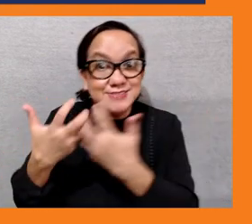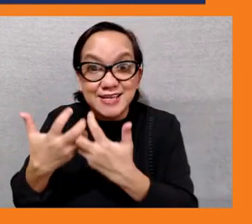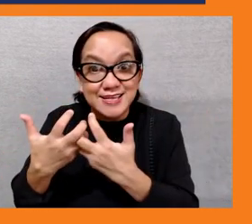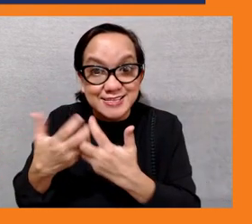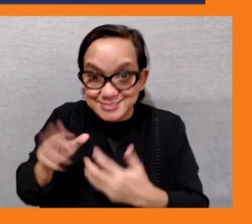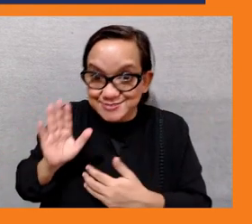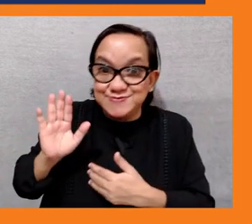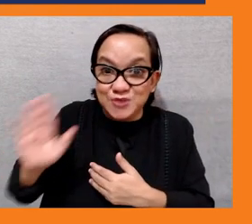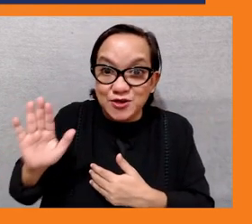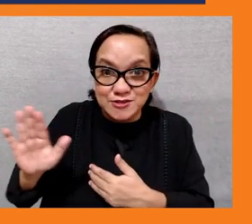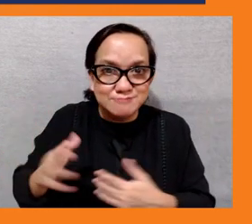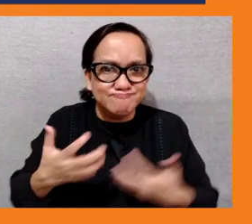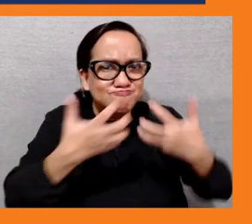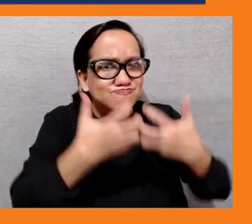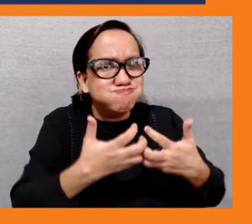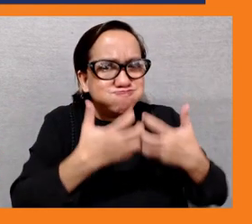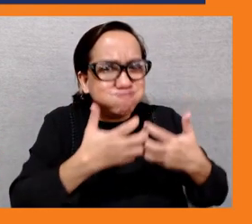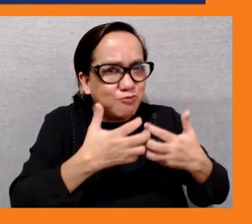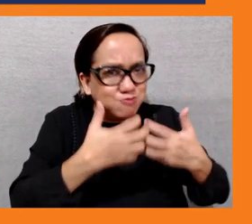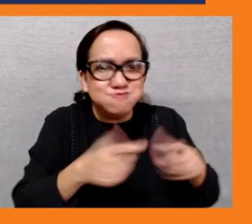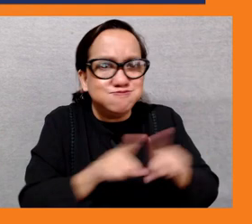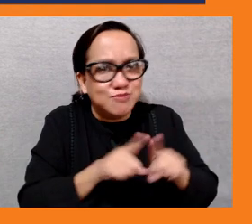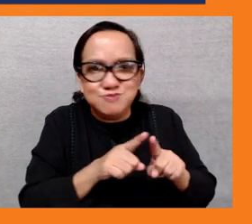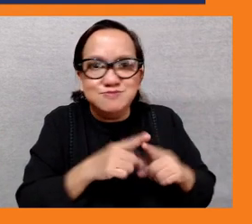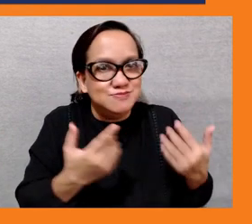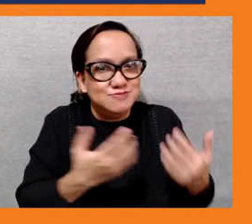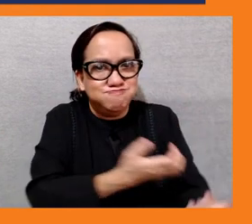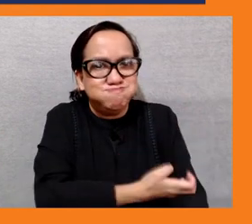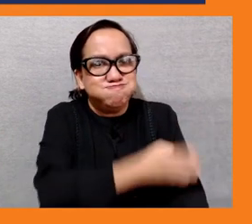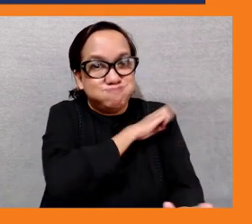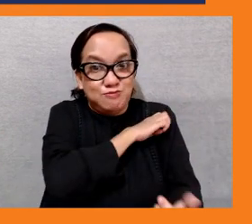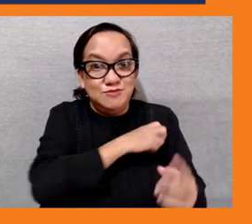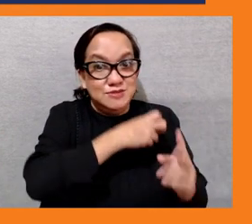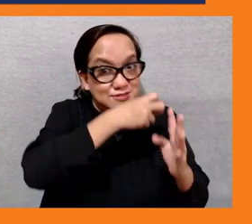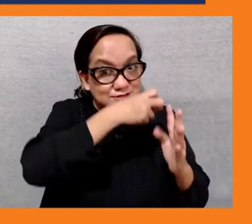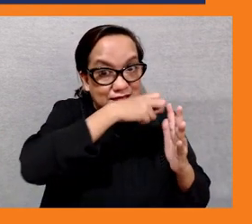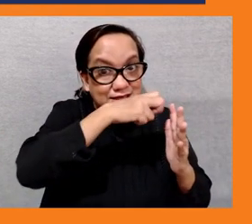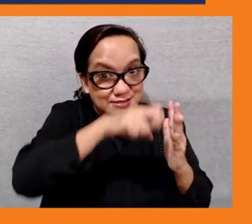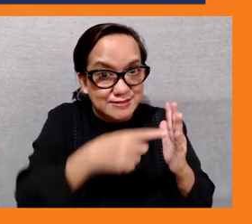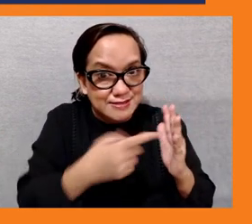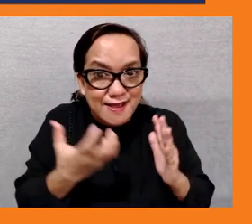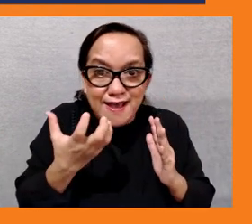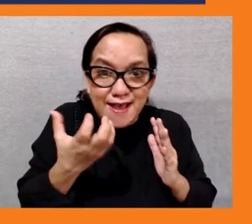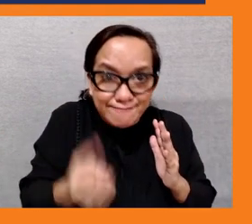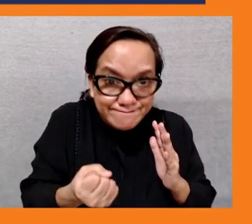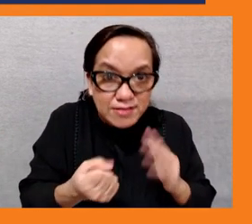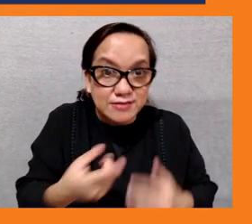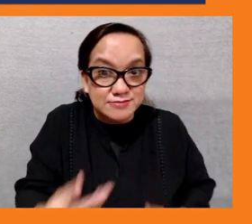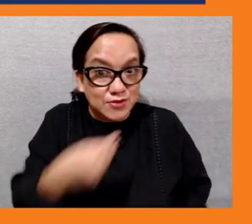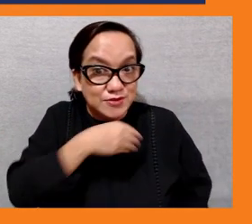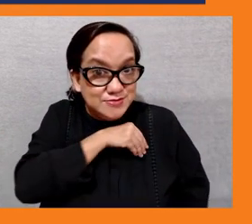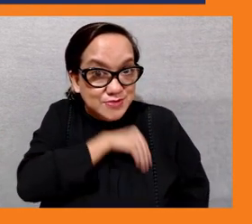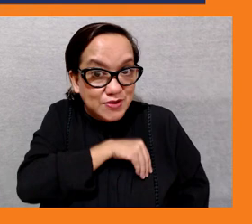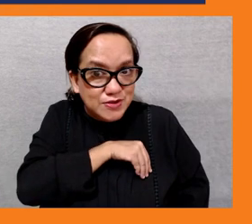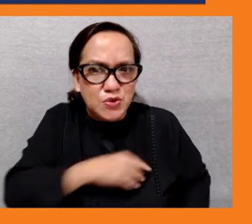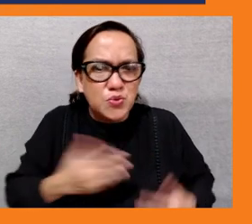can we look at education projects that can mutually benefit in countries that are going under a big